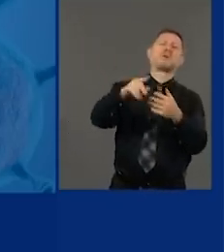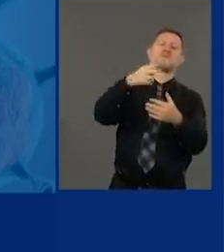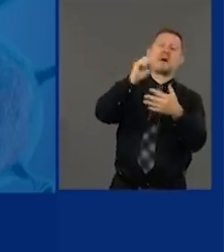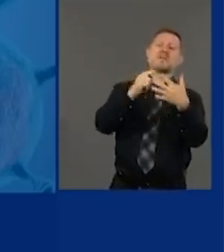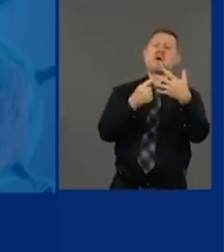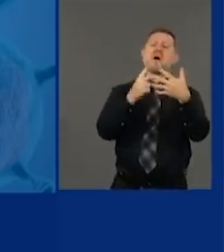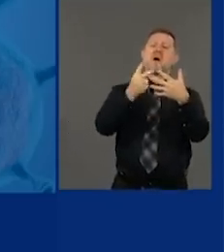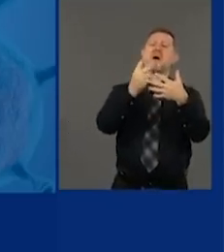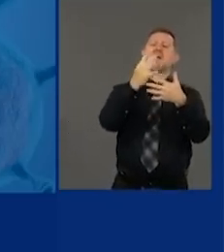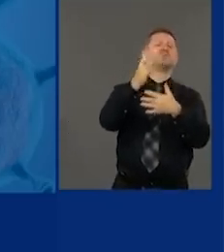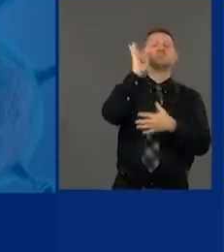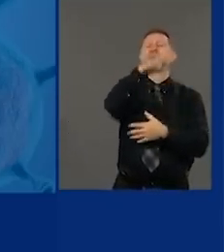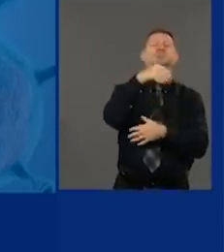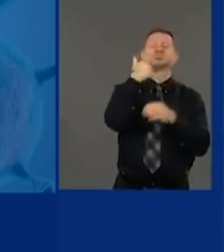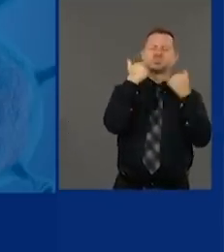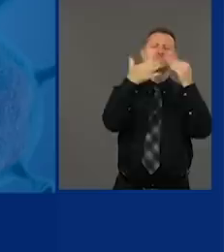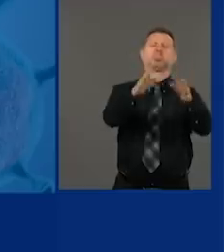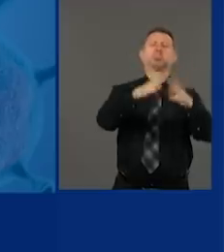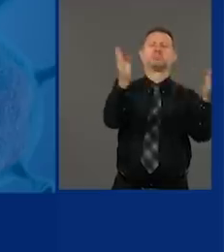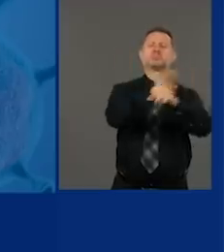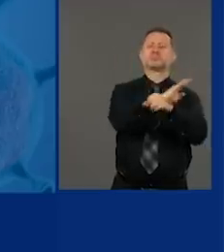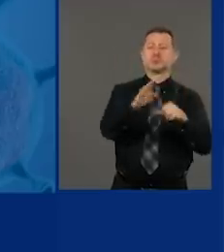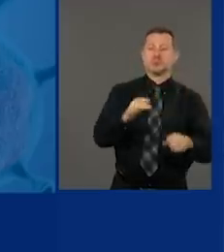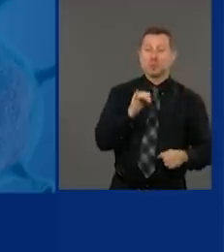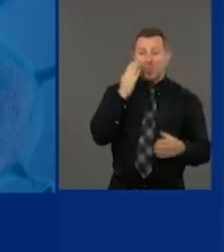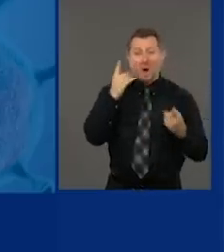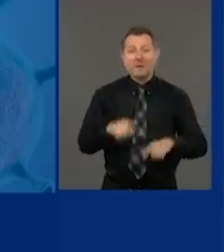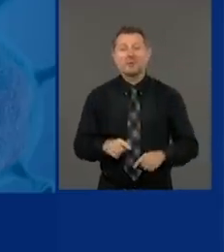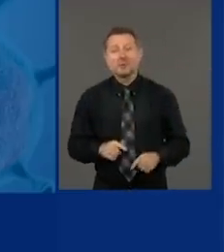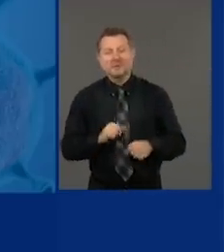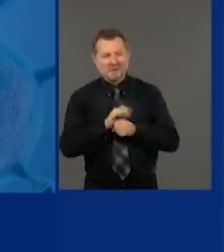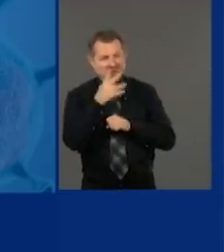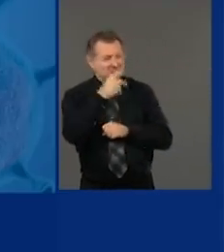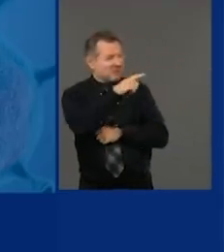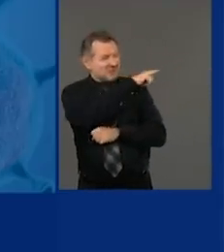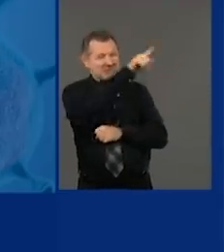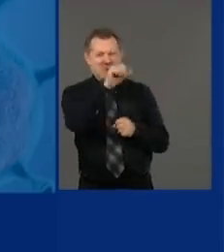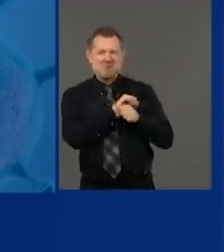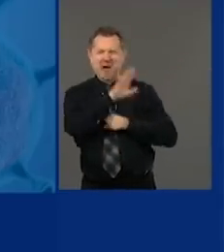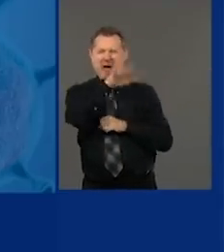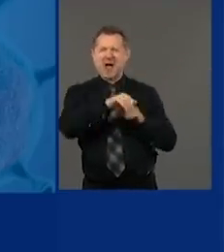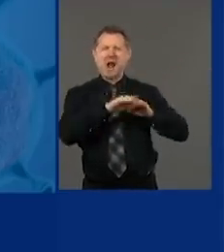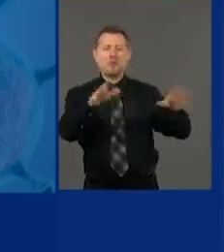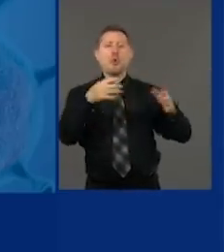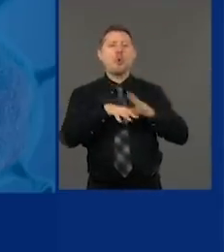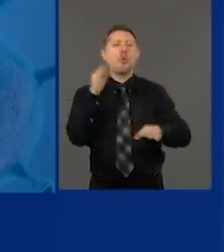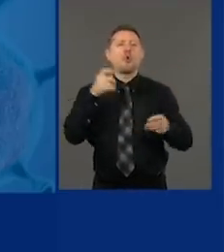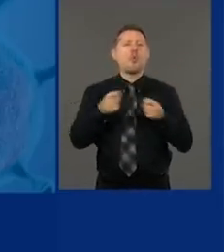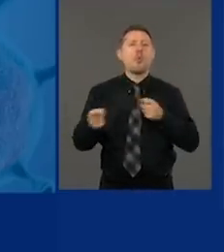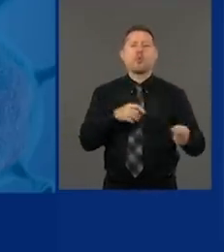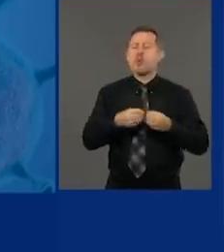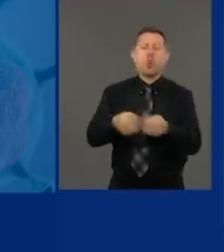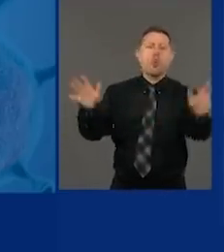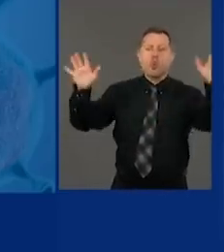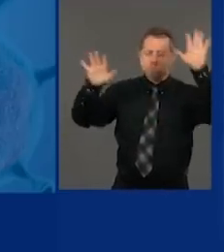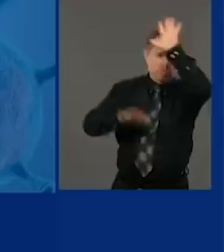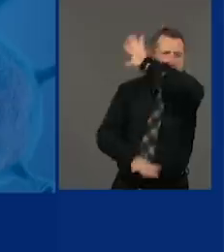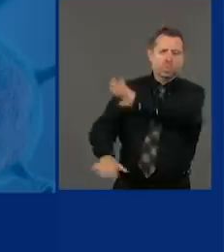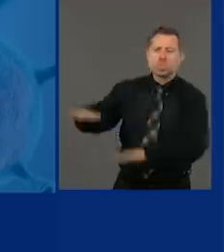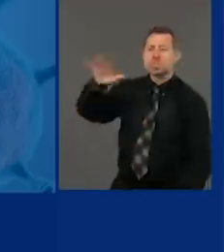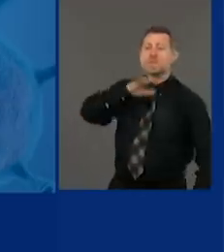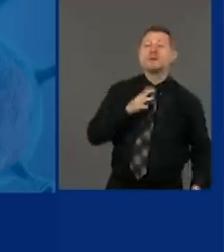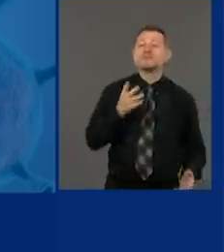have the virus out of control in other states and it's going to fly back to New York.